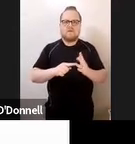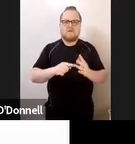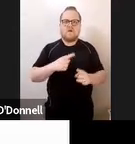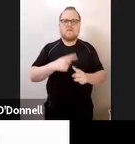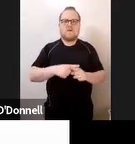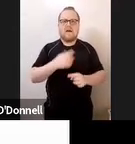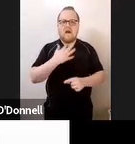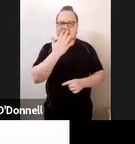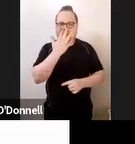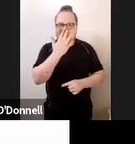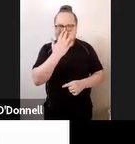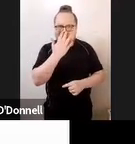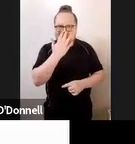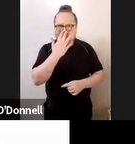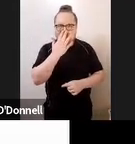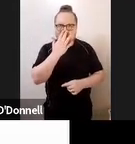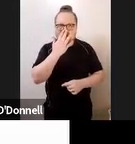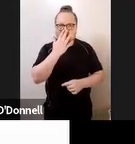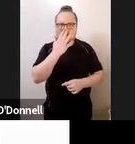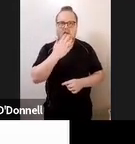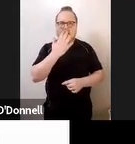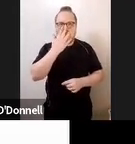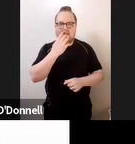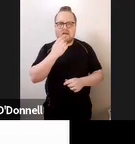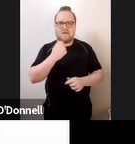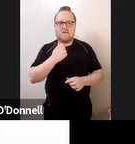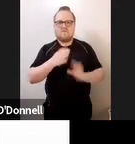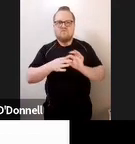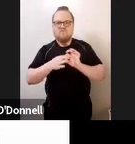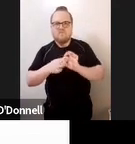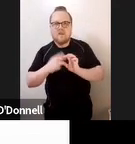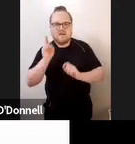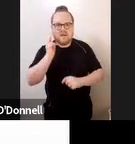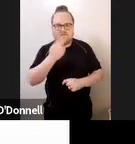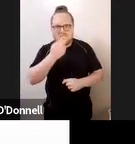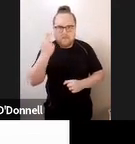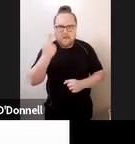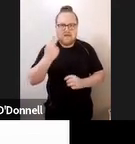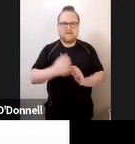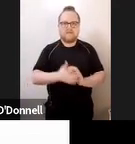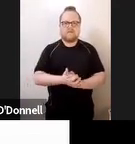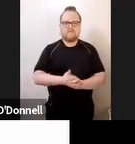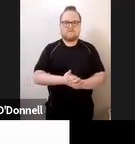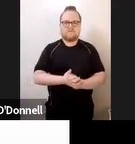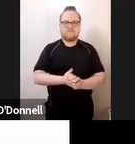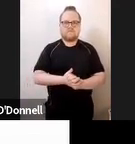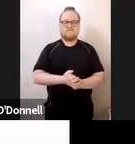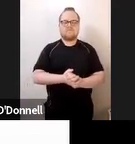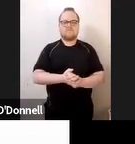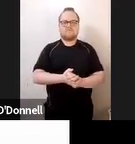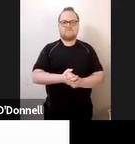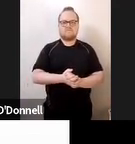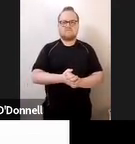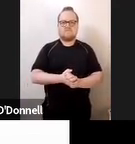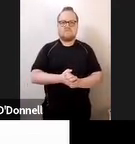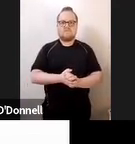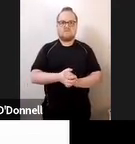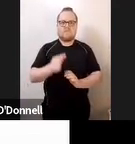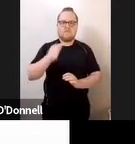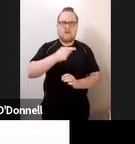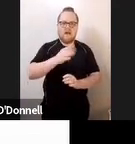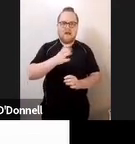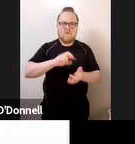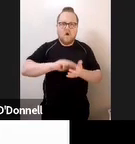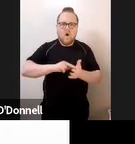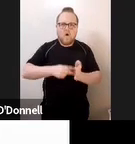and combined deaf blindness. Next slide, please. So here's some organizations. You can have a look at them